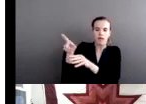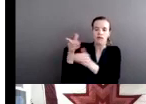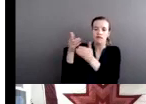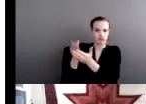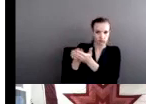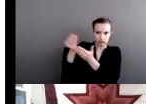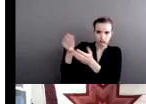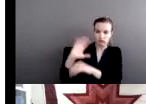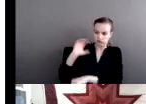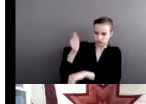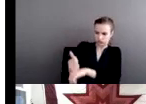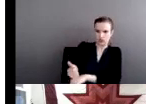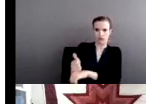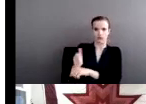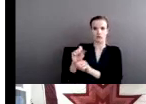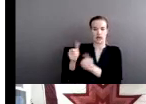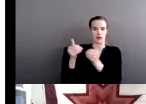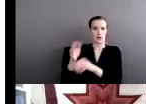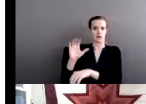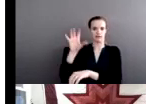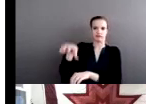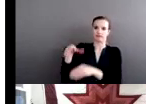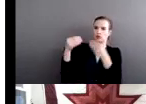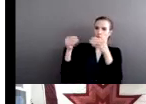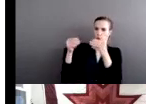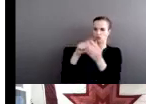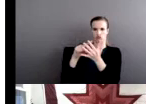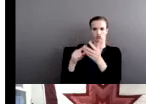a system or a store, rather, on a reservation.